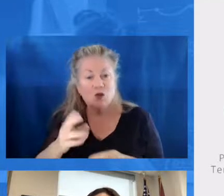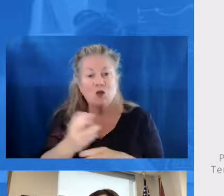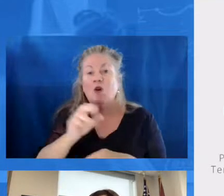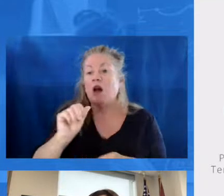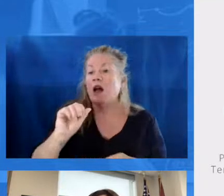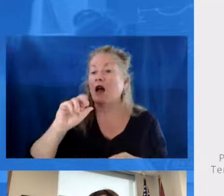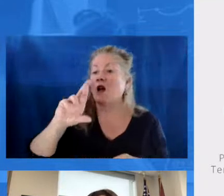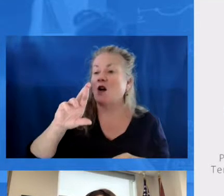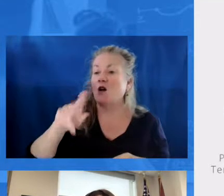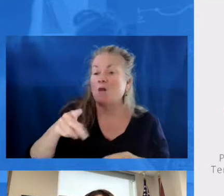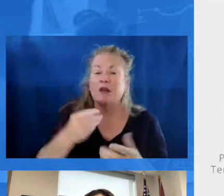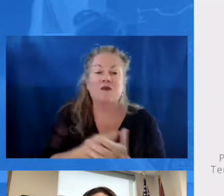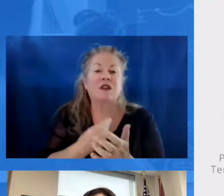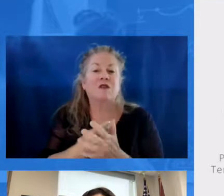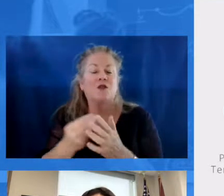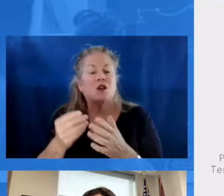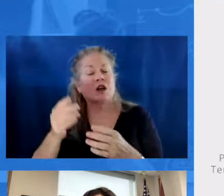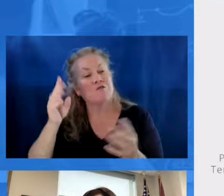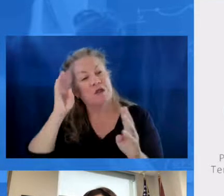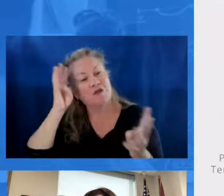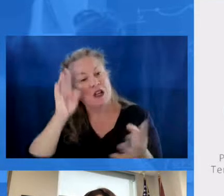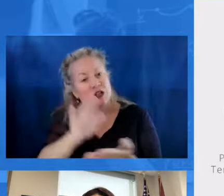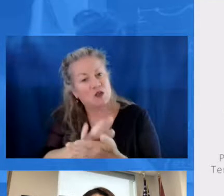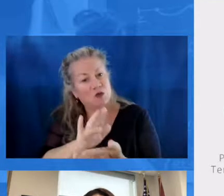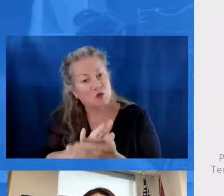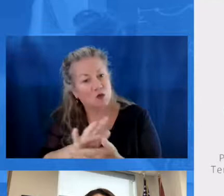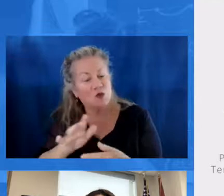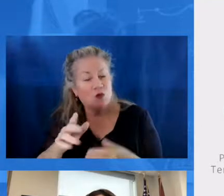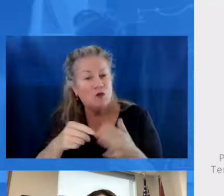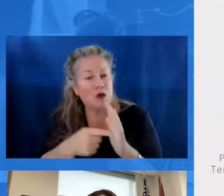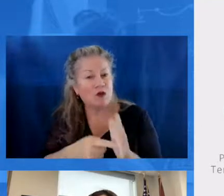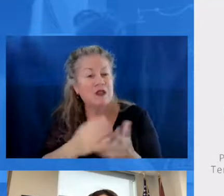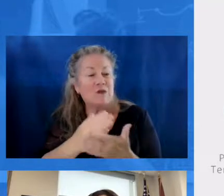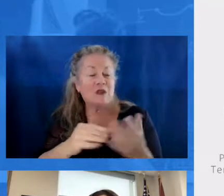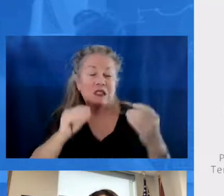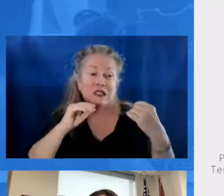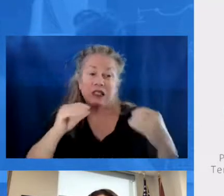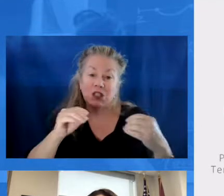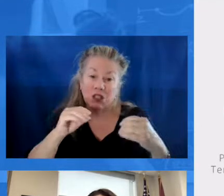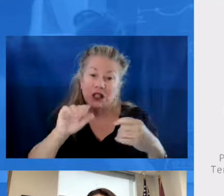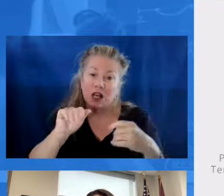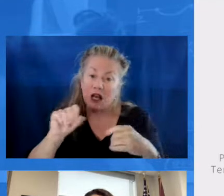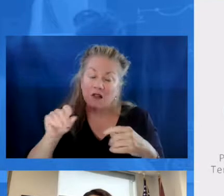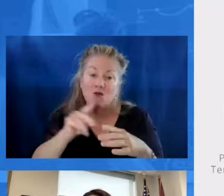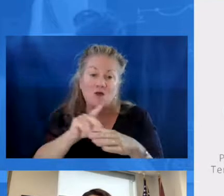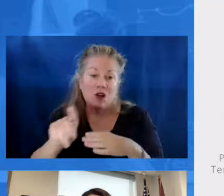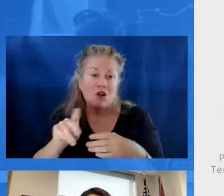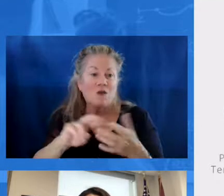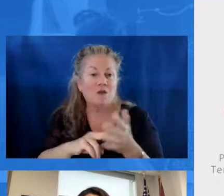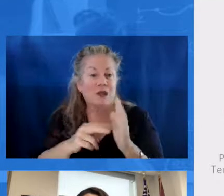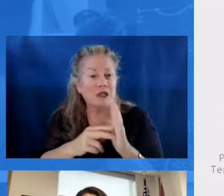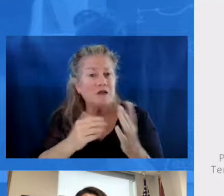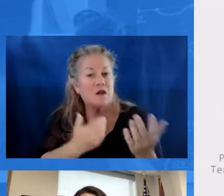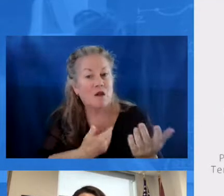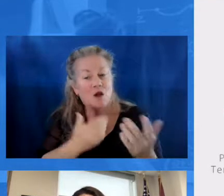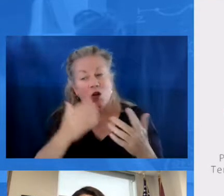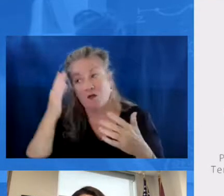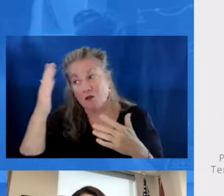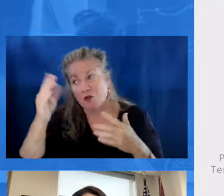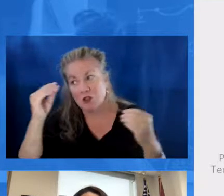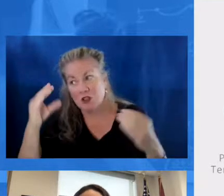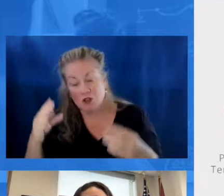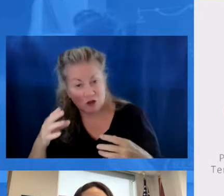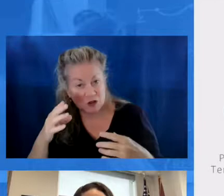We used ARP funds for innovative school models, and some of those are teaching as a profession models. And that allows for our